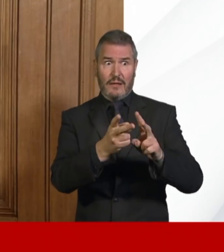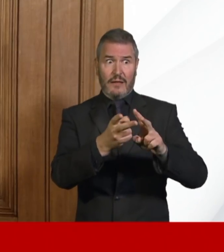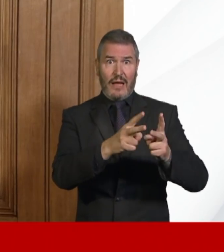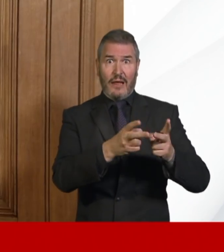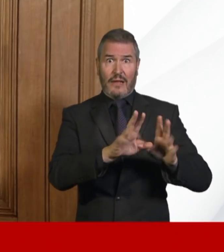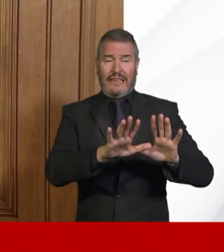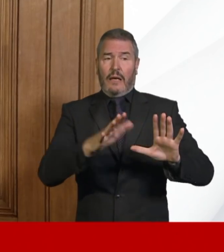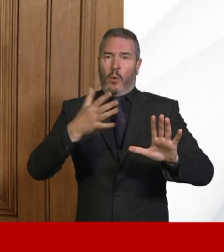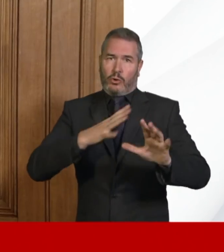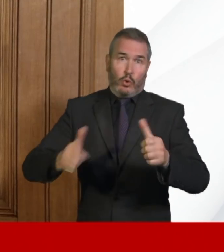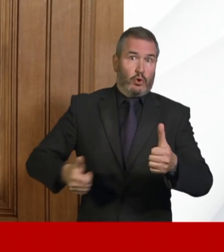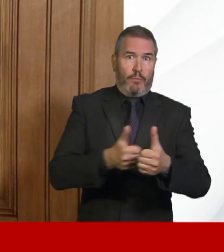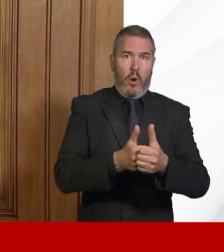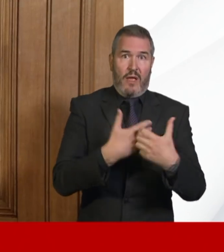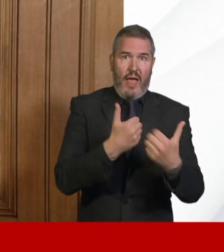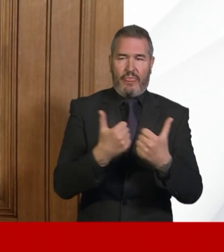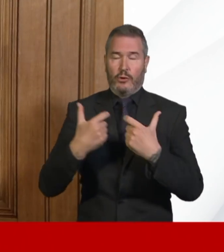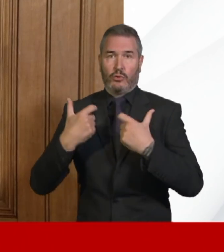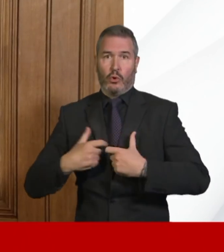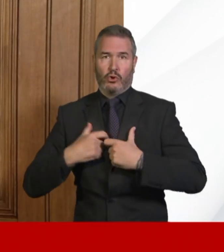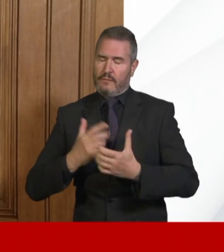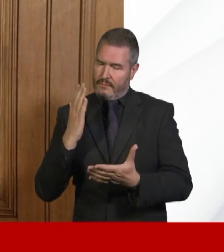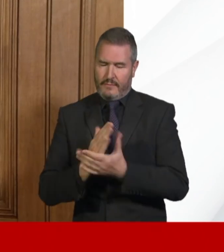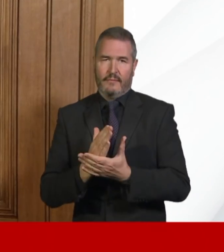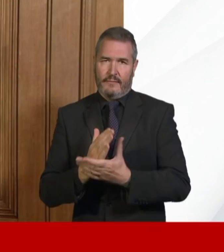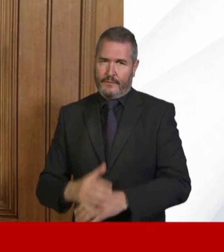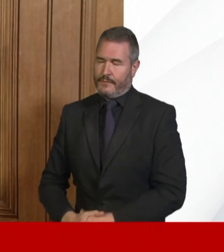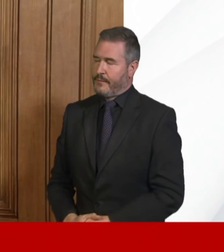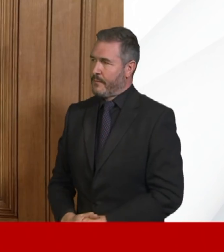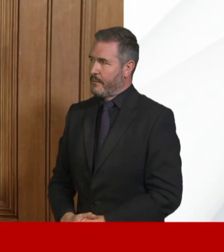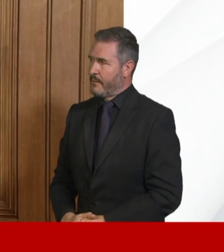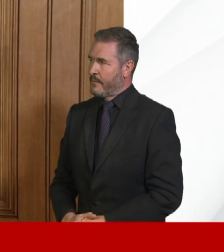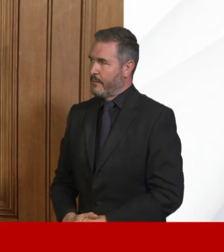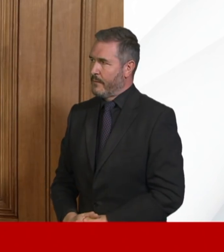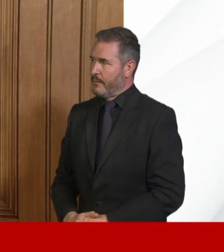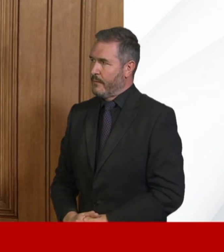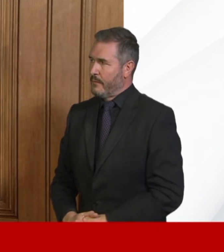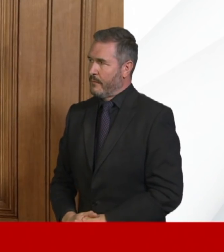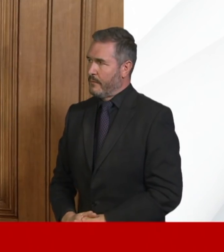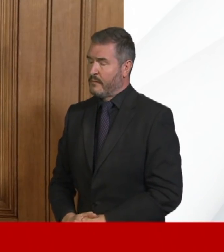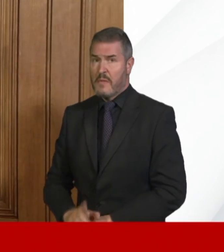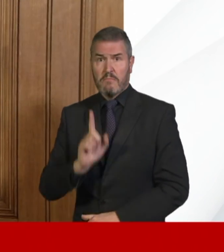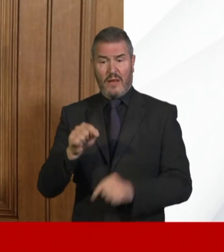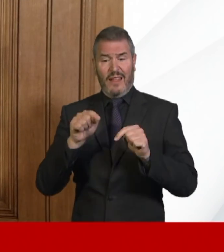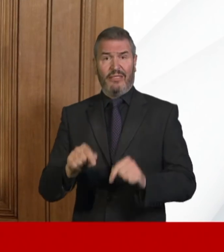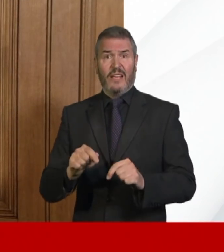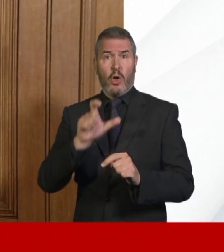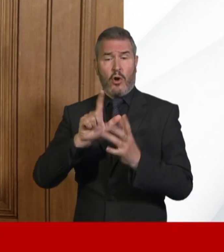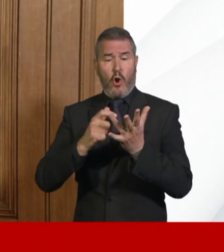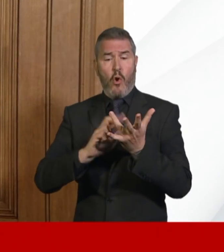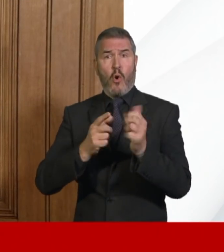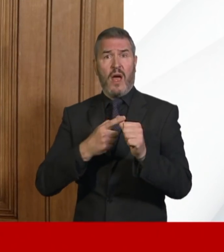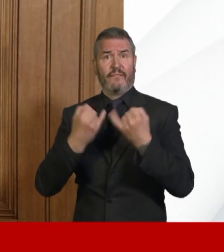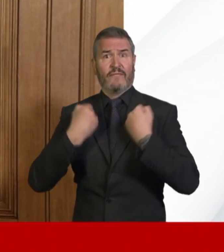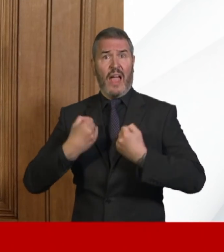want to support them. So, the only thing I would say is, though, clearly in a disease like this, which is